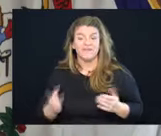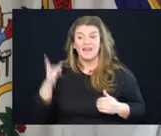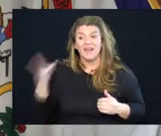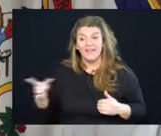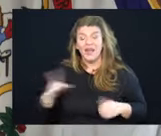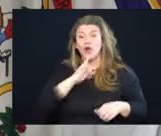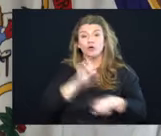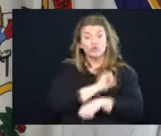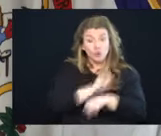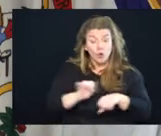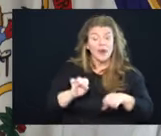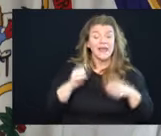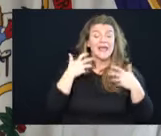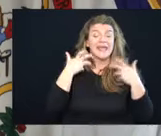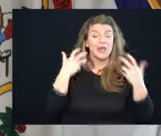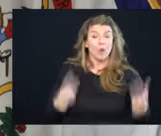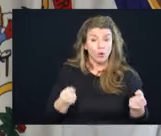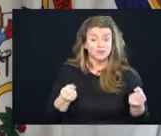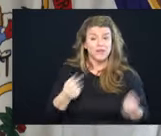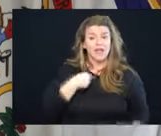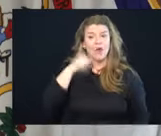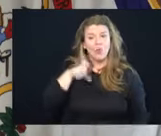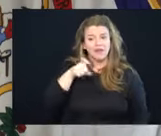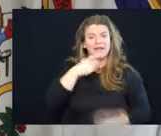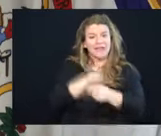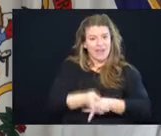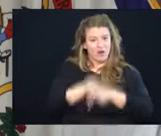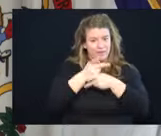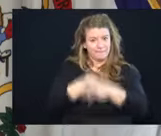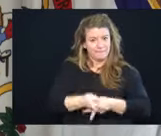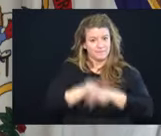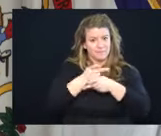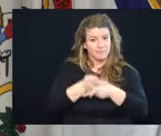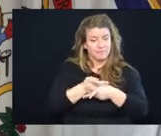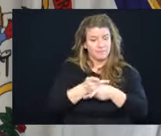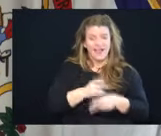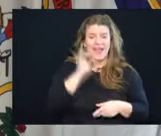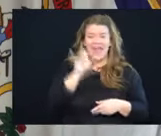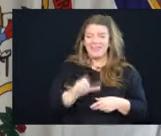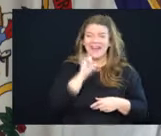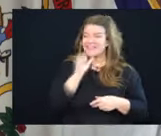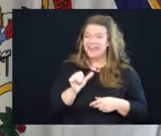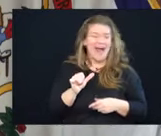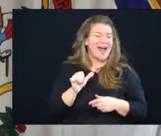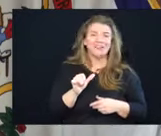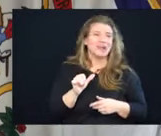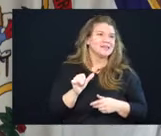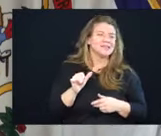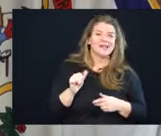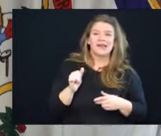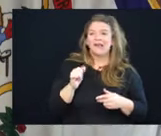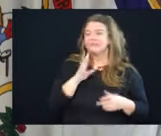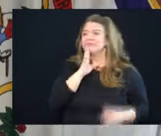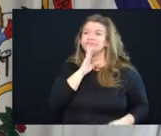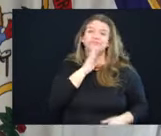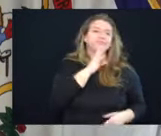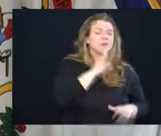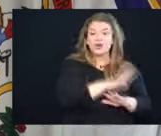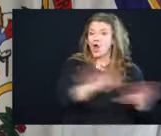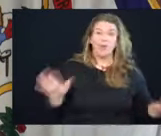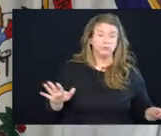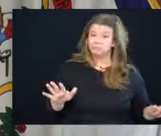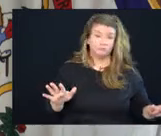truly, truly heroes and we need to take care of them. And that's not just grandstanding anyway, that's just,